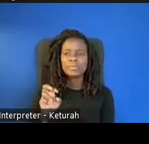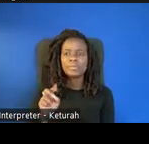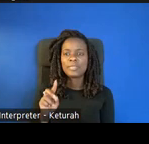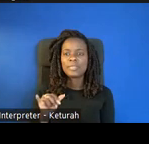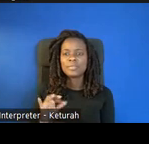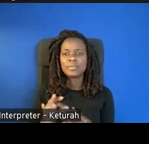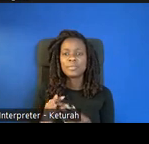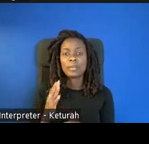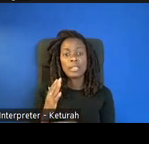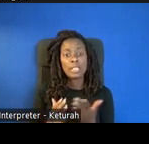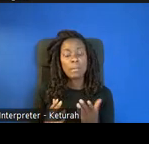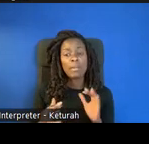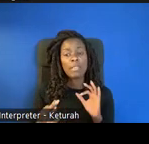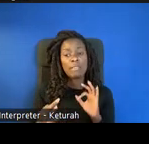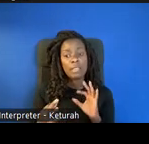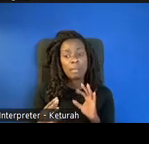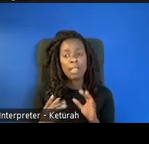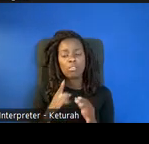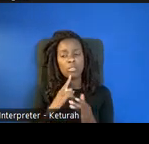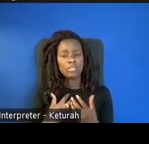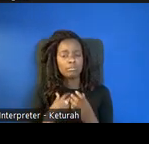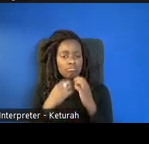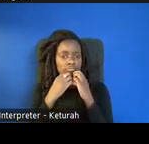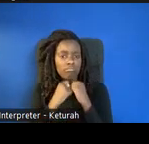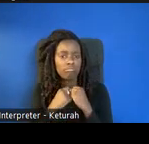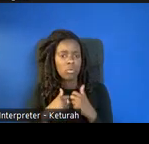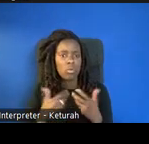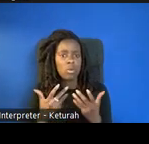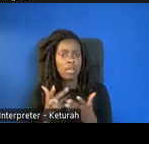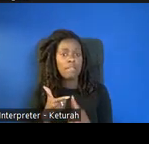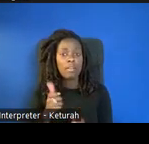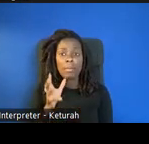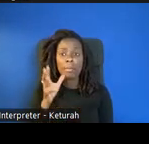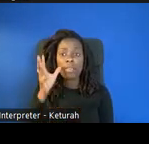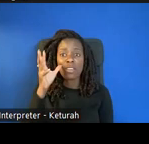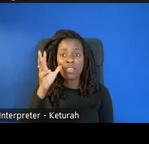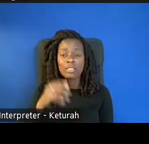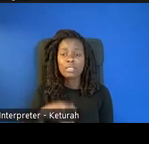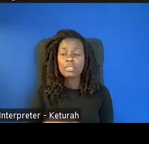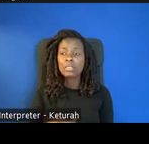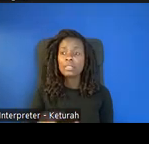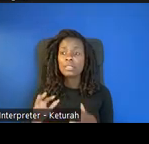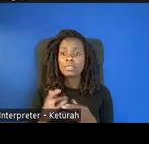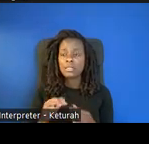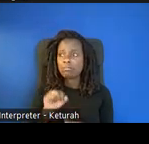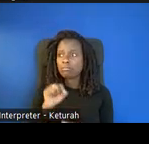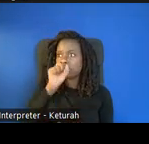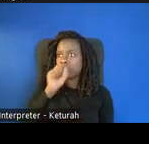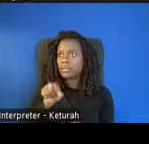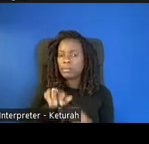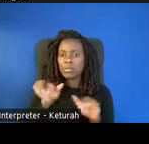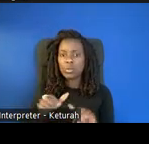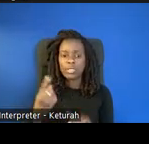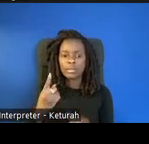really enjoyed hearing were from parents who said, yeah, this I love that I'm doing something with my